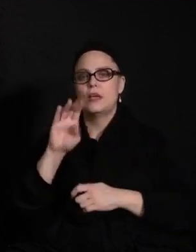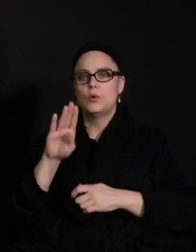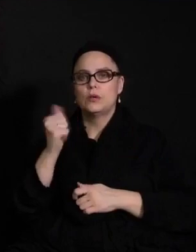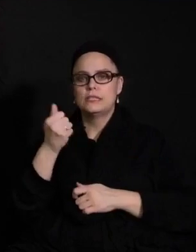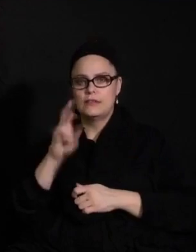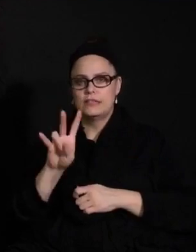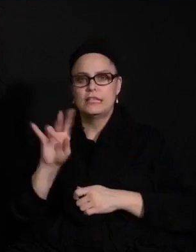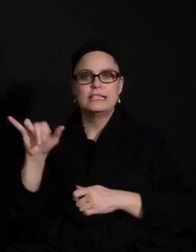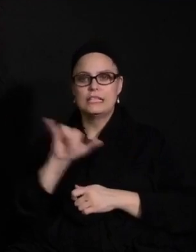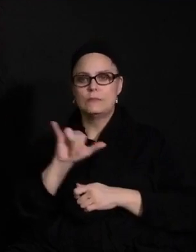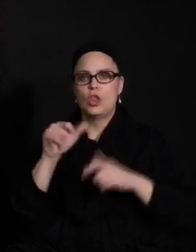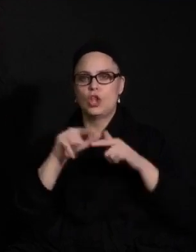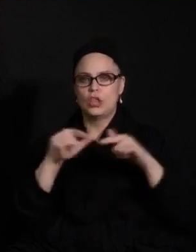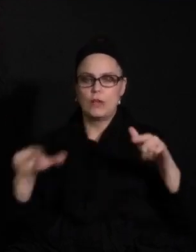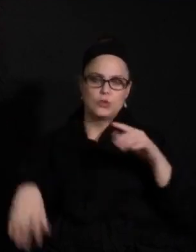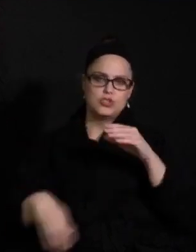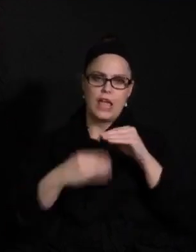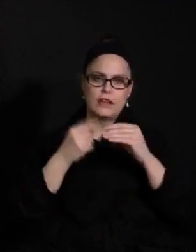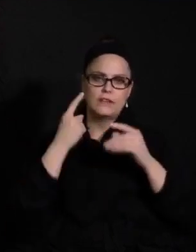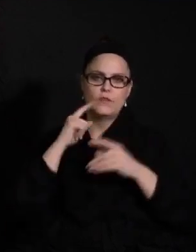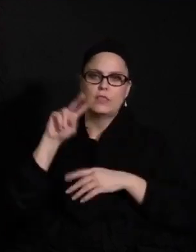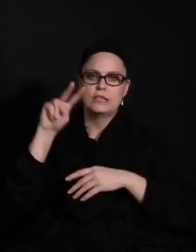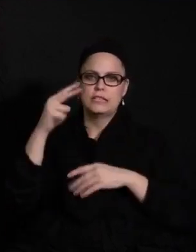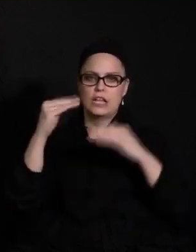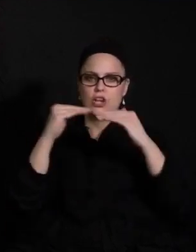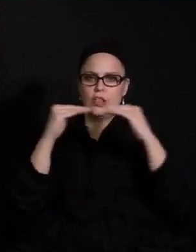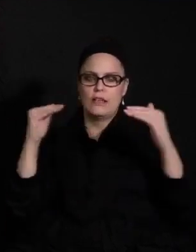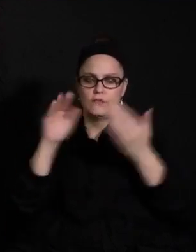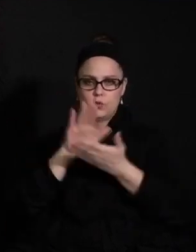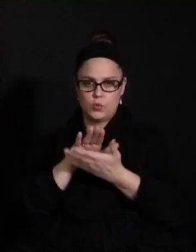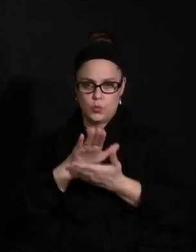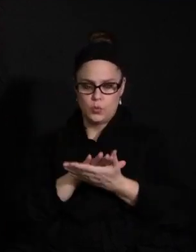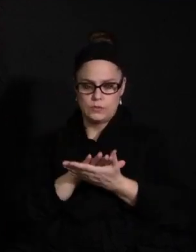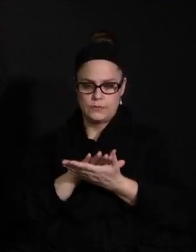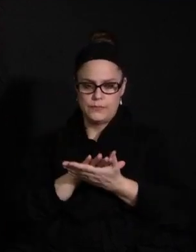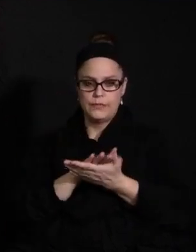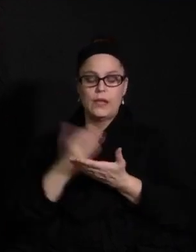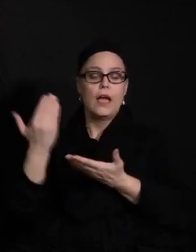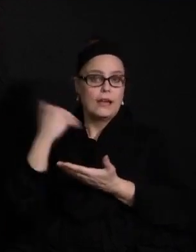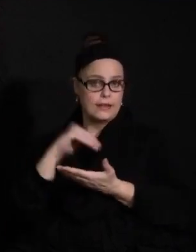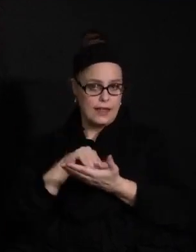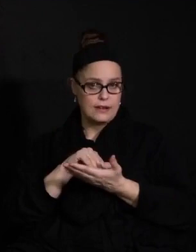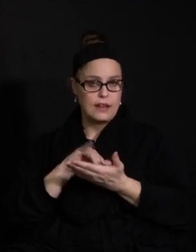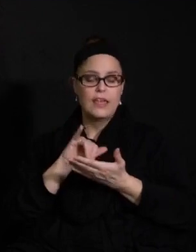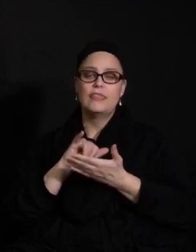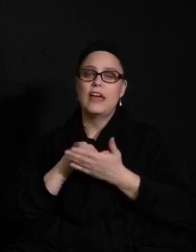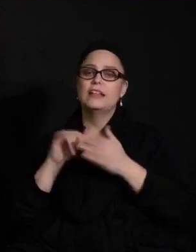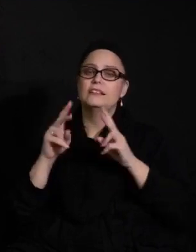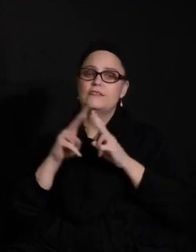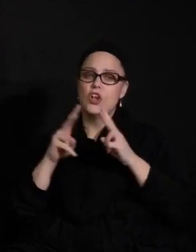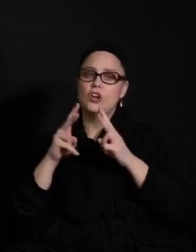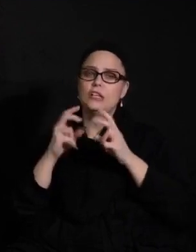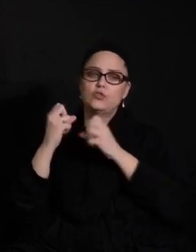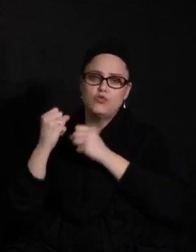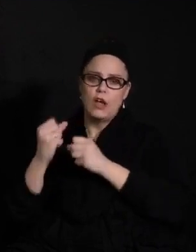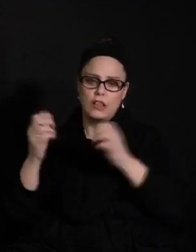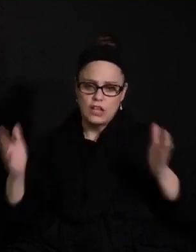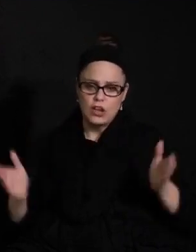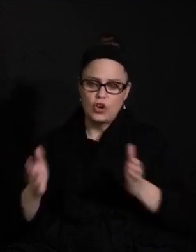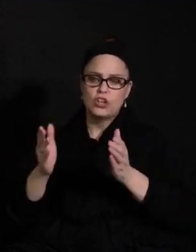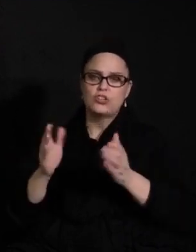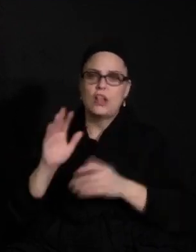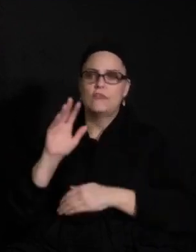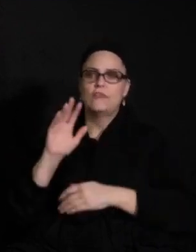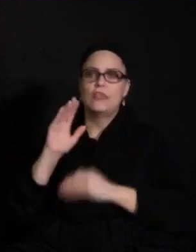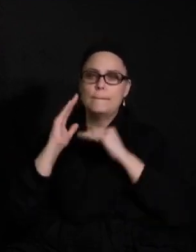similar language was added for secondary schools. And again, being, you know, that it's strongly encouraged that there's a minimal of three feet